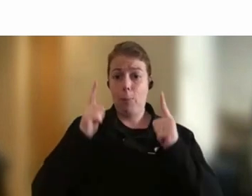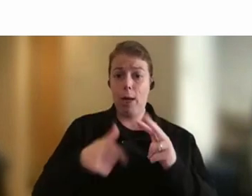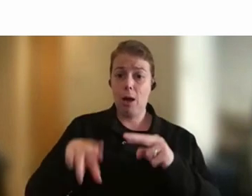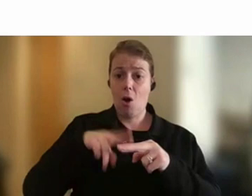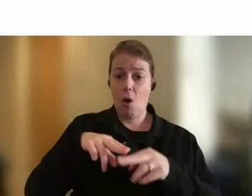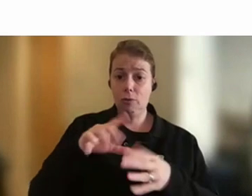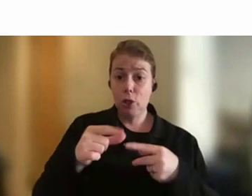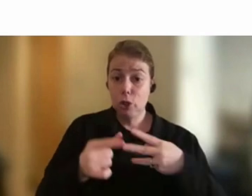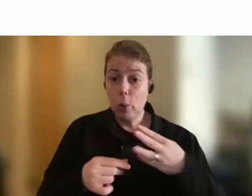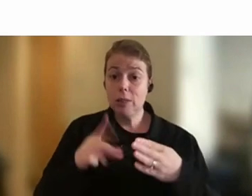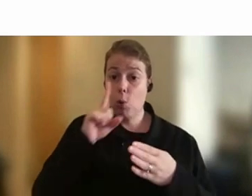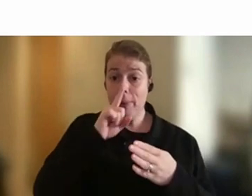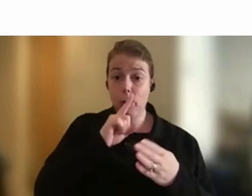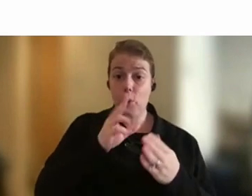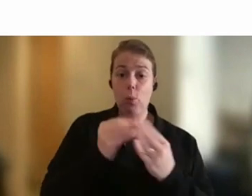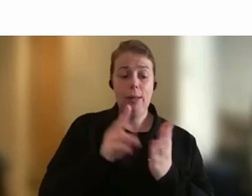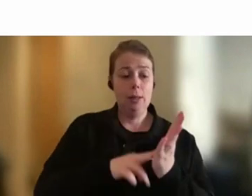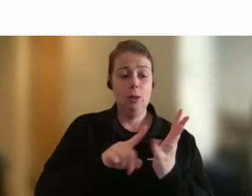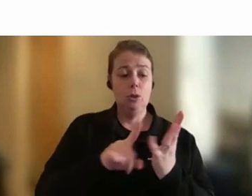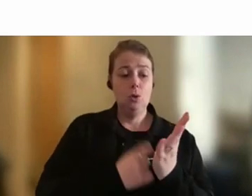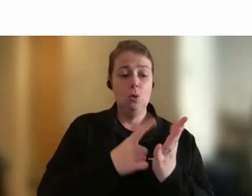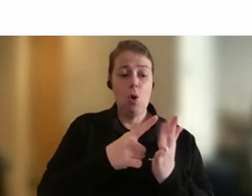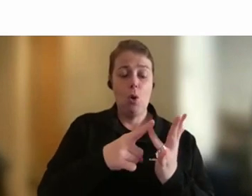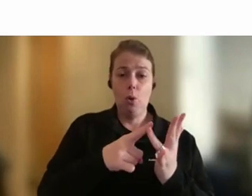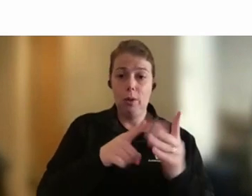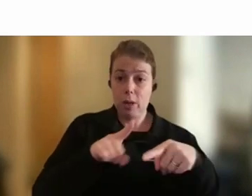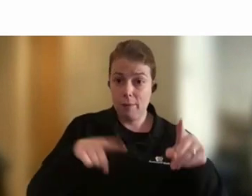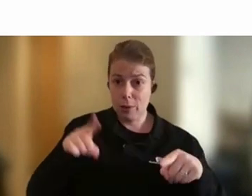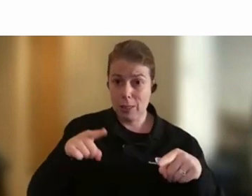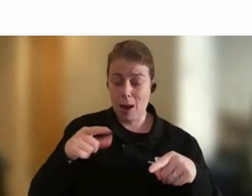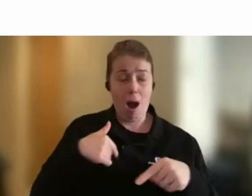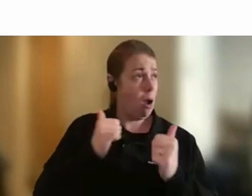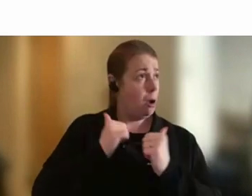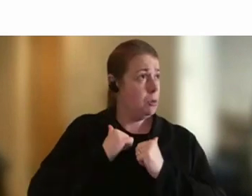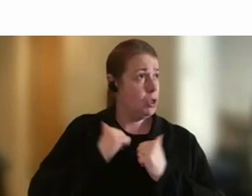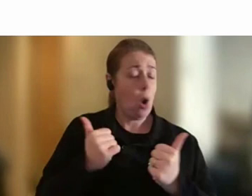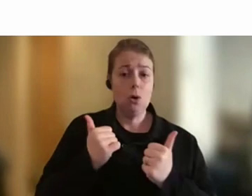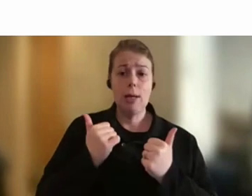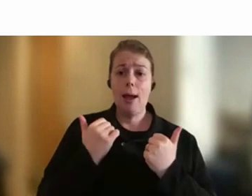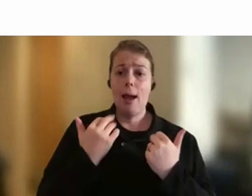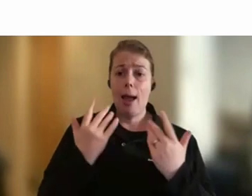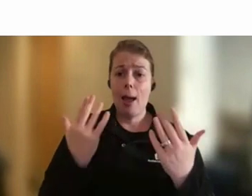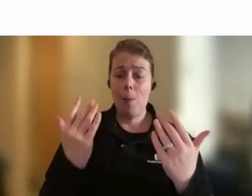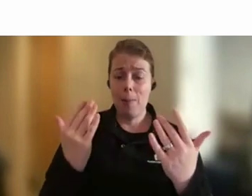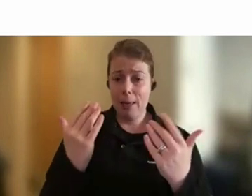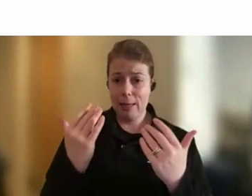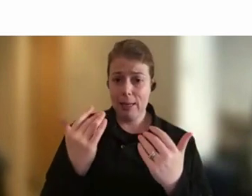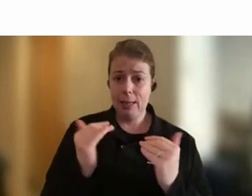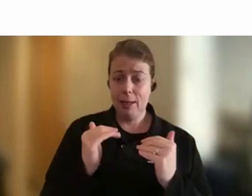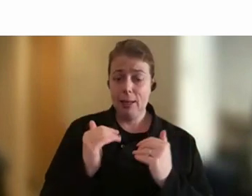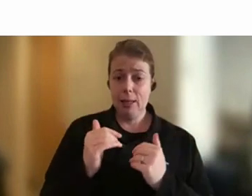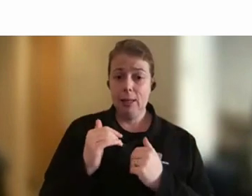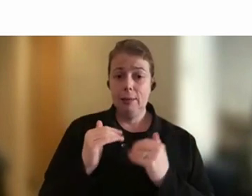disability. It shocks me to my core the low levels of executives we have within the NDIA with disability.